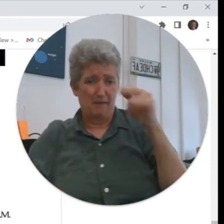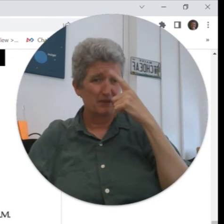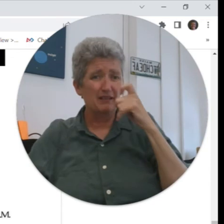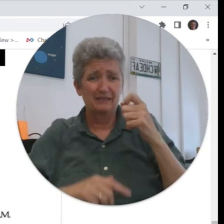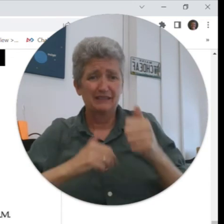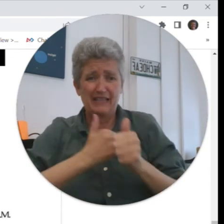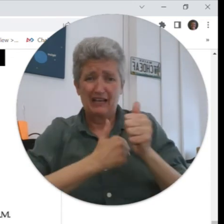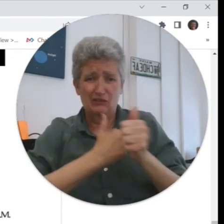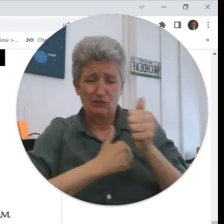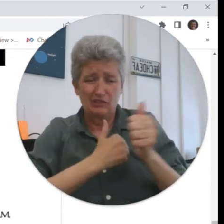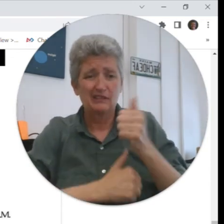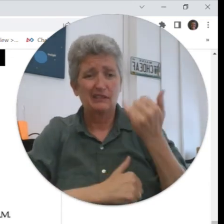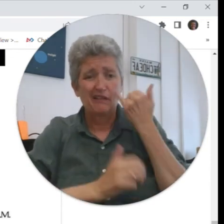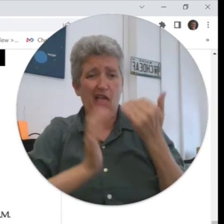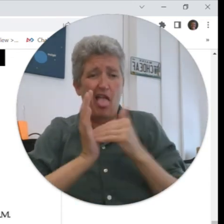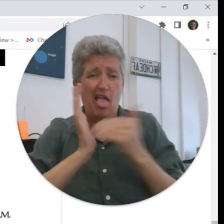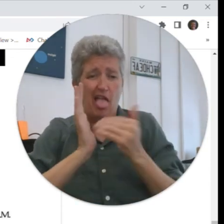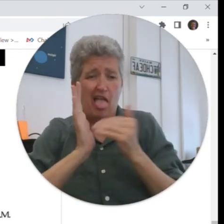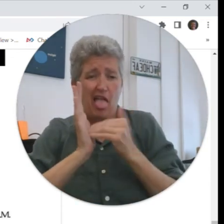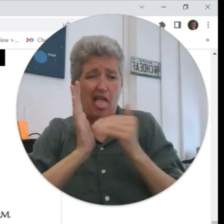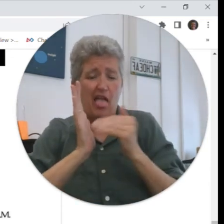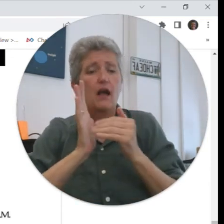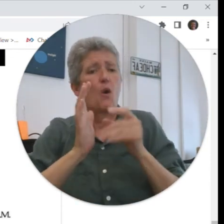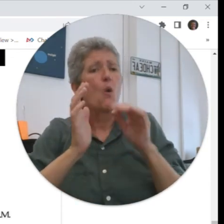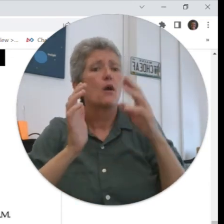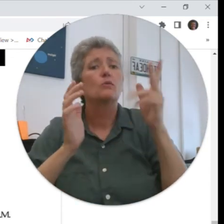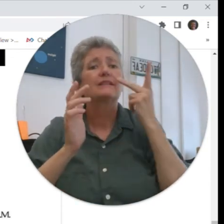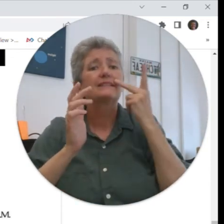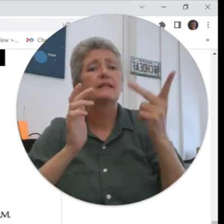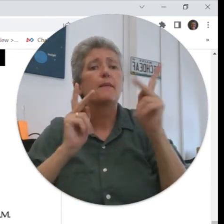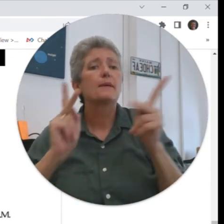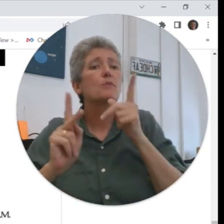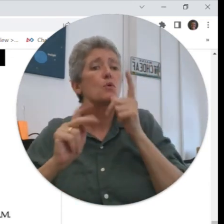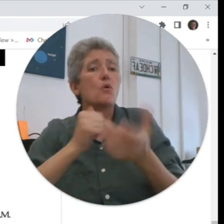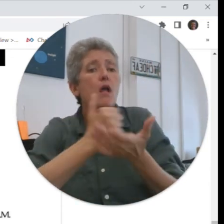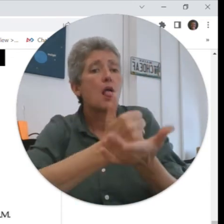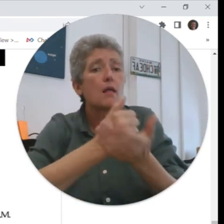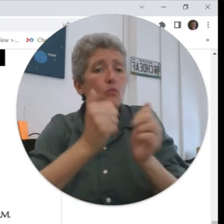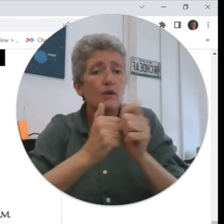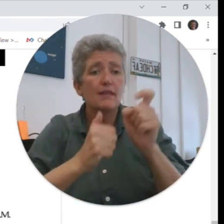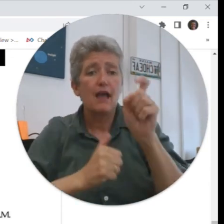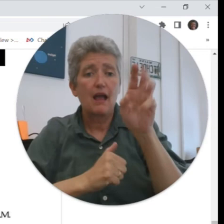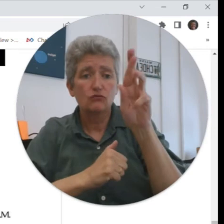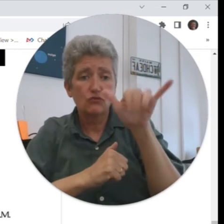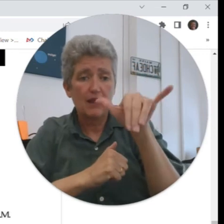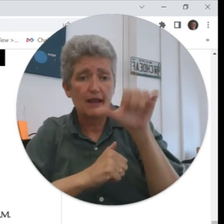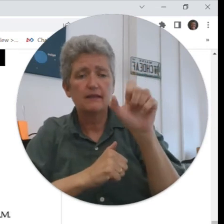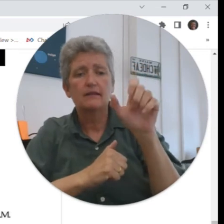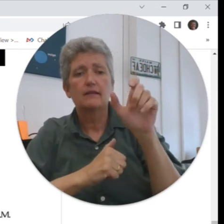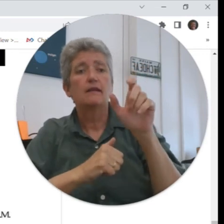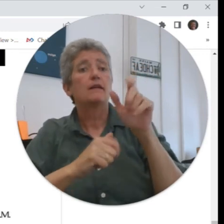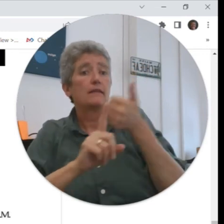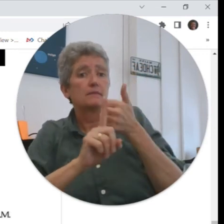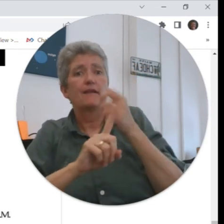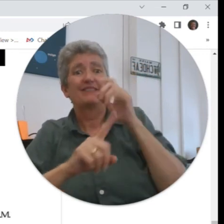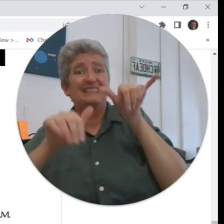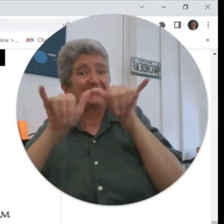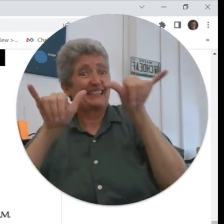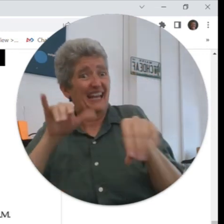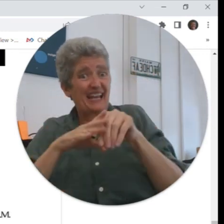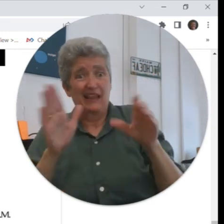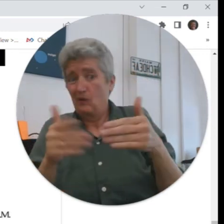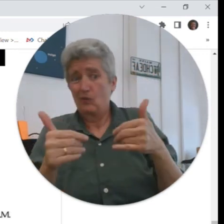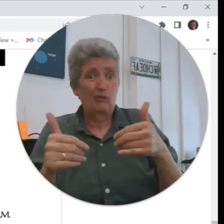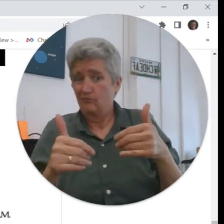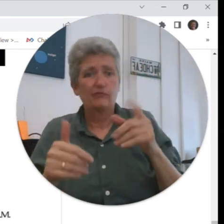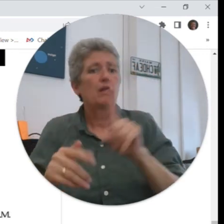your internal organs your heart and stuff it is dangerous if you get exposed to x-ray over and over and over again you know the people who run the